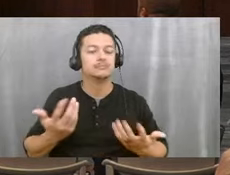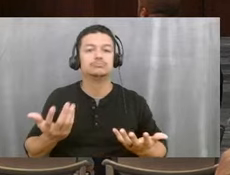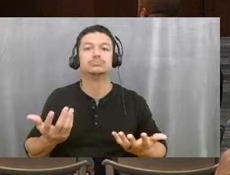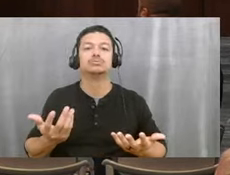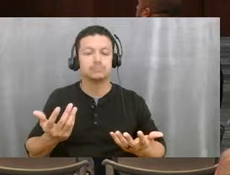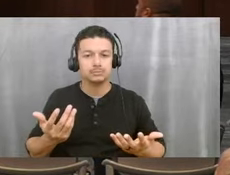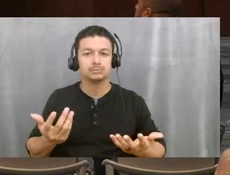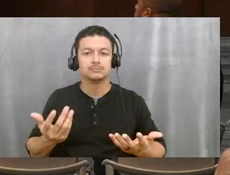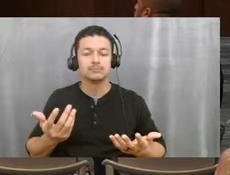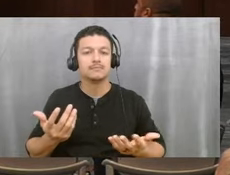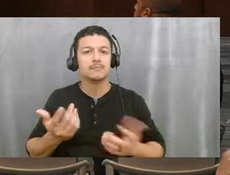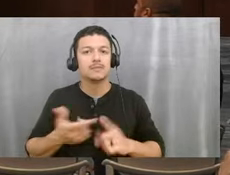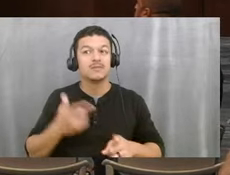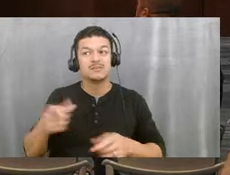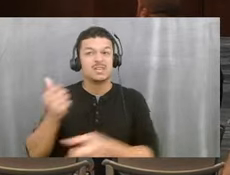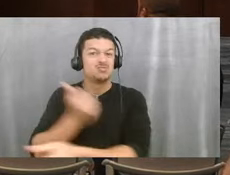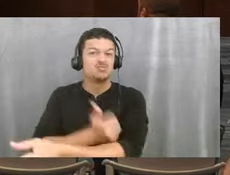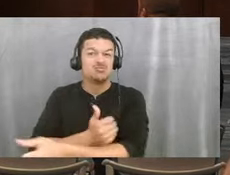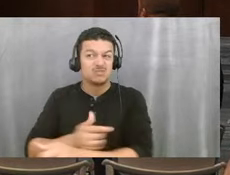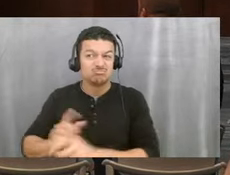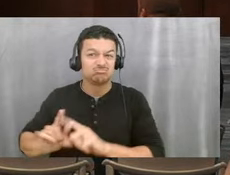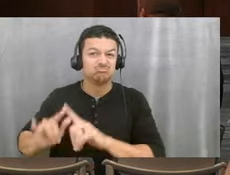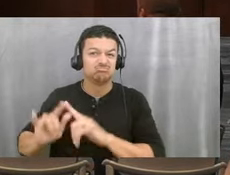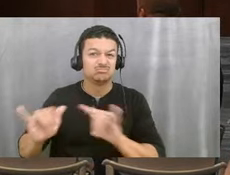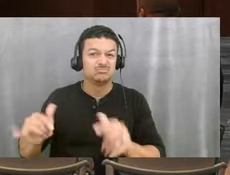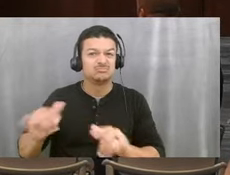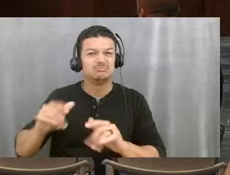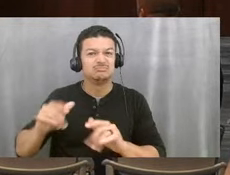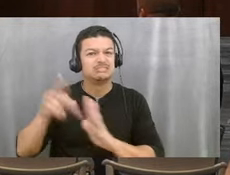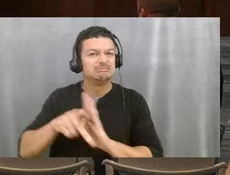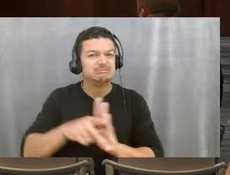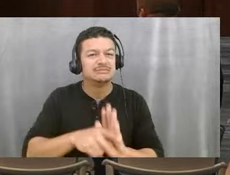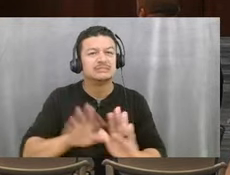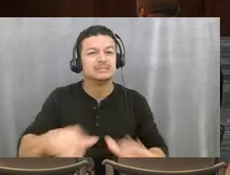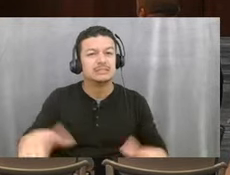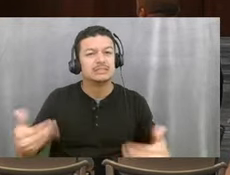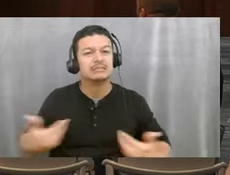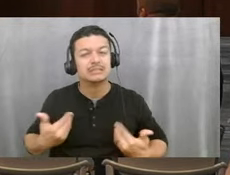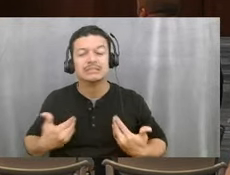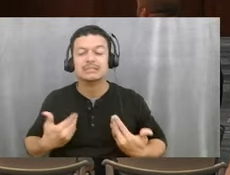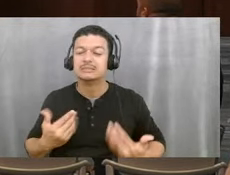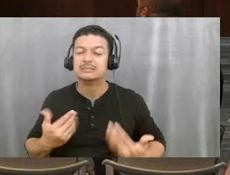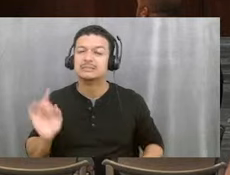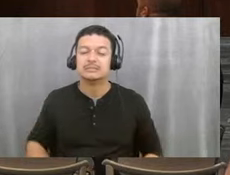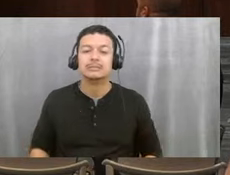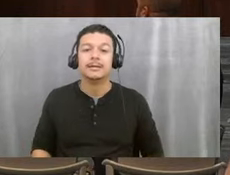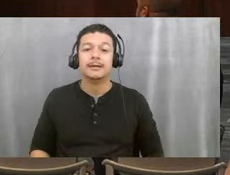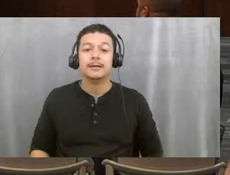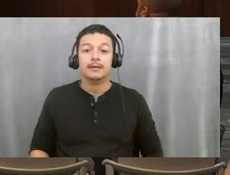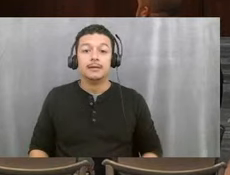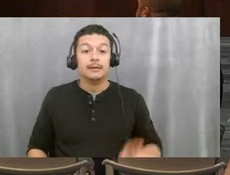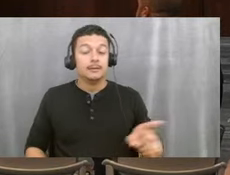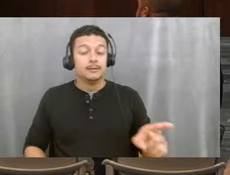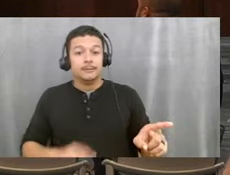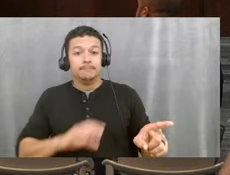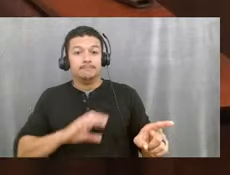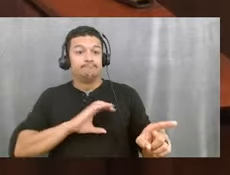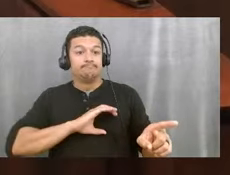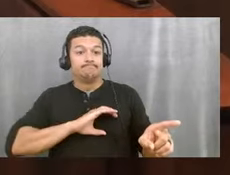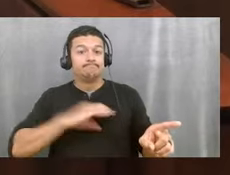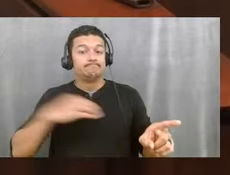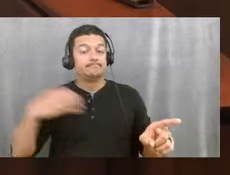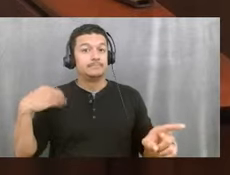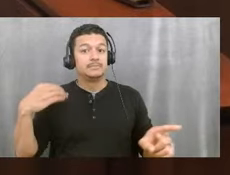this stuff that's killing our, you know, kids and our youth on the street. Yeah, this is Chief Jack Dale. He's a very